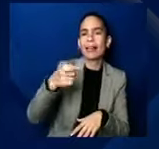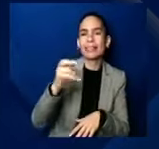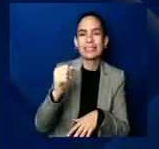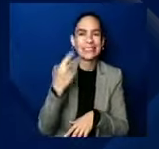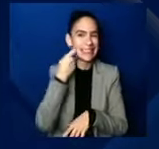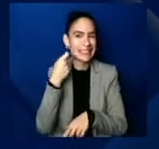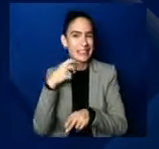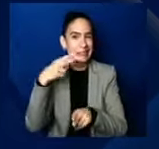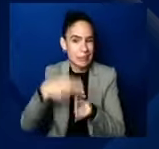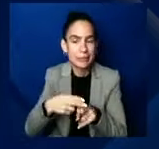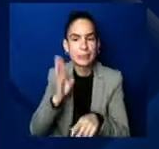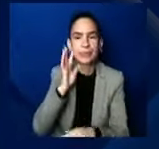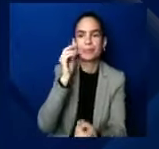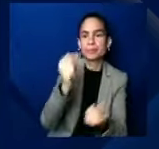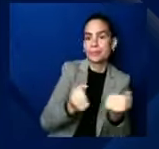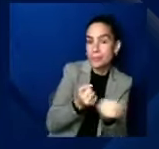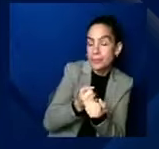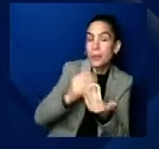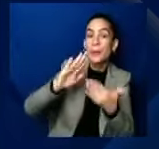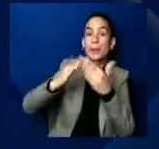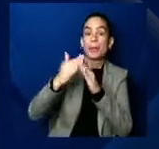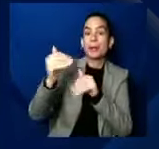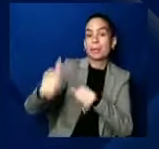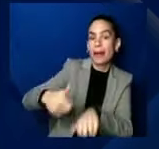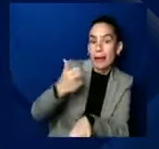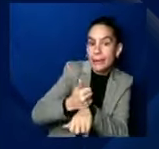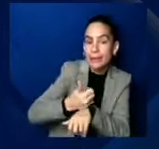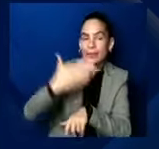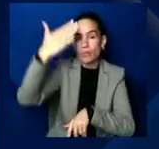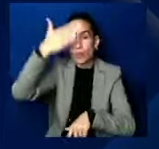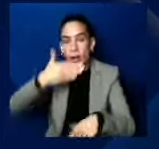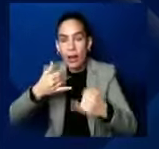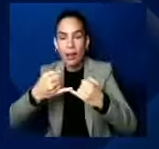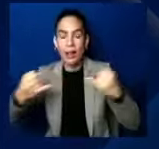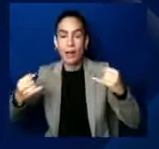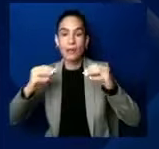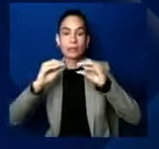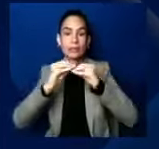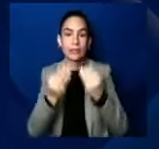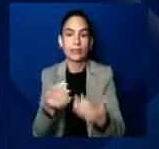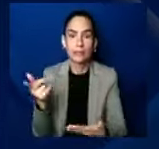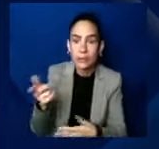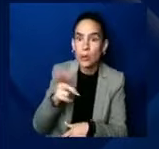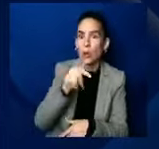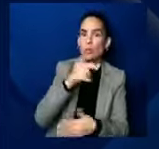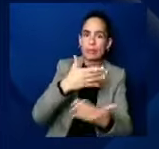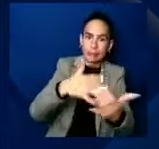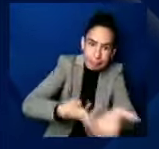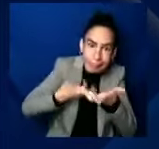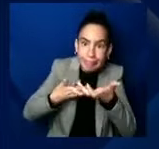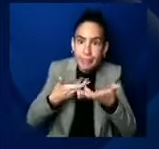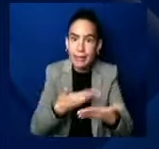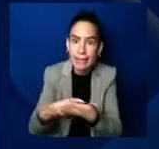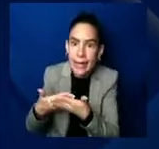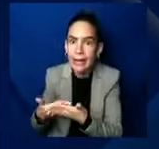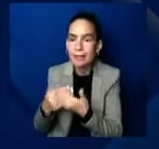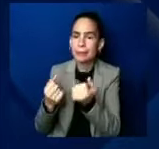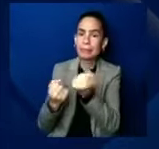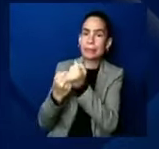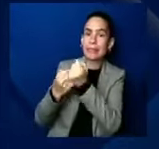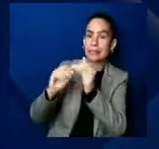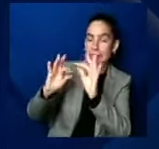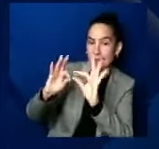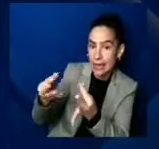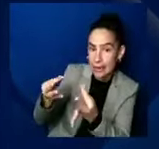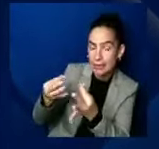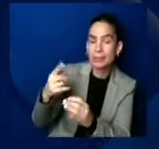organizations that are on the front line, supporting families, catching the babies who really historically haven't had access of many of them to